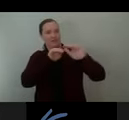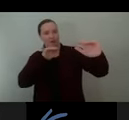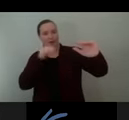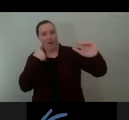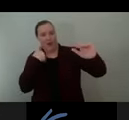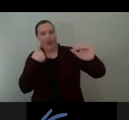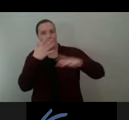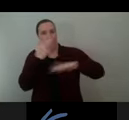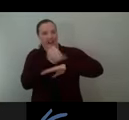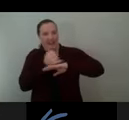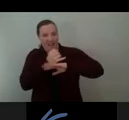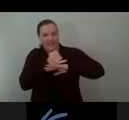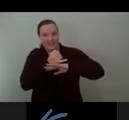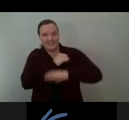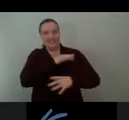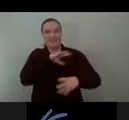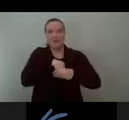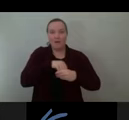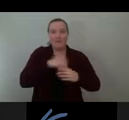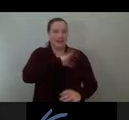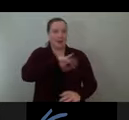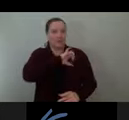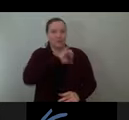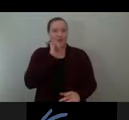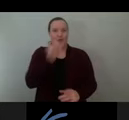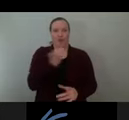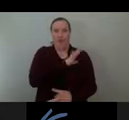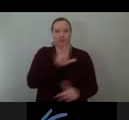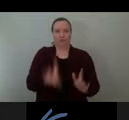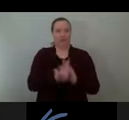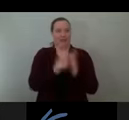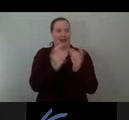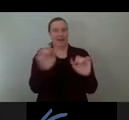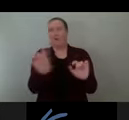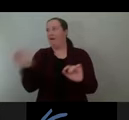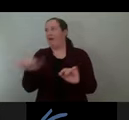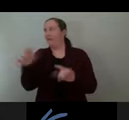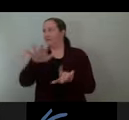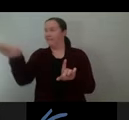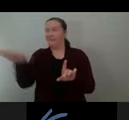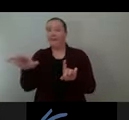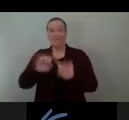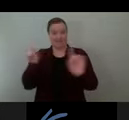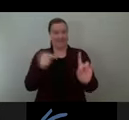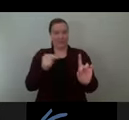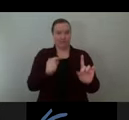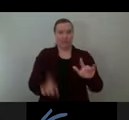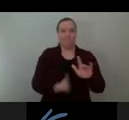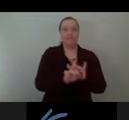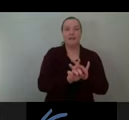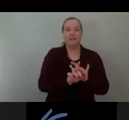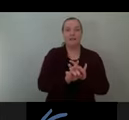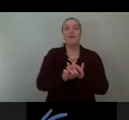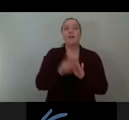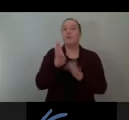that do not exist anywhere else but here. A fleet of Genie boom lifts has transitioned from years of working the